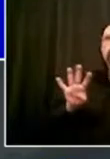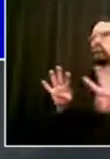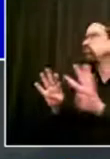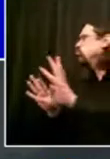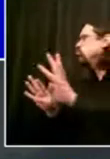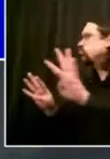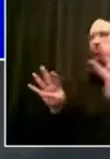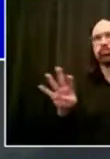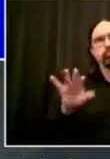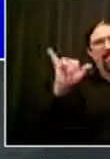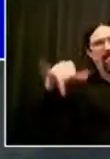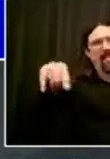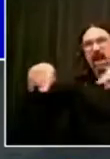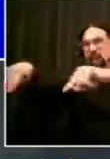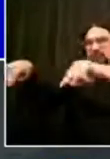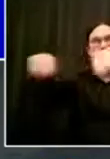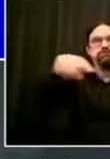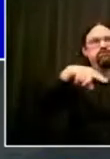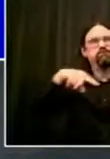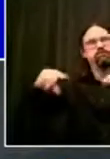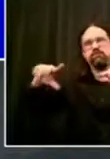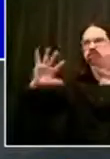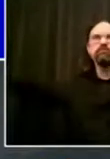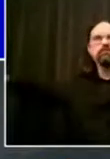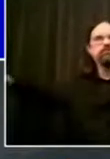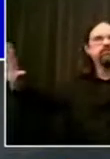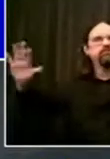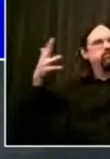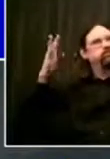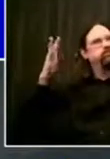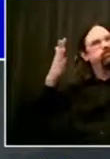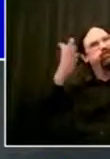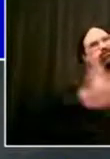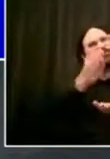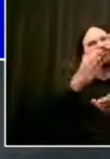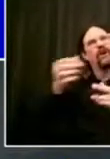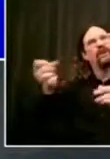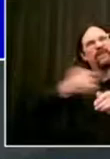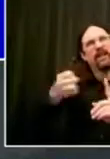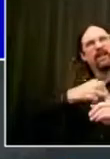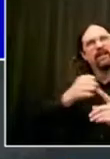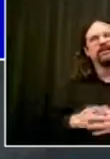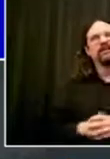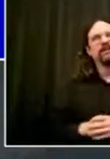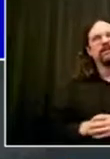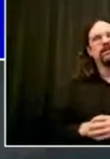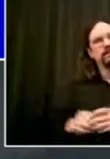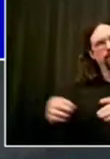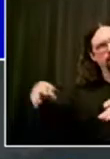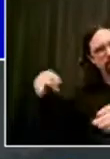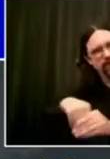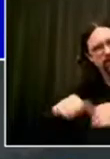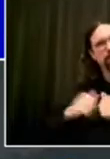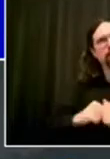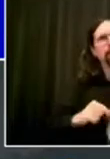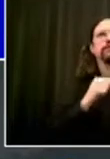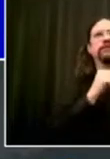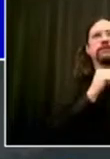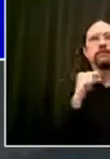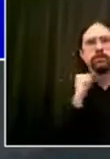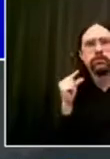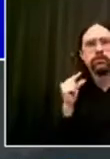weekend. You're going to see a lot of resources provided for young people. You're going to see efforts to reach young people in new ways with a host of things they need,